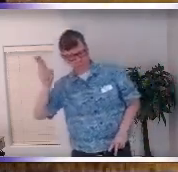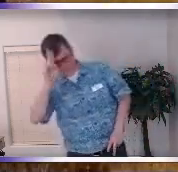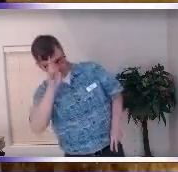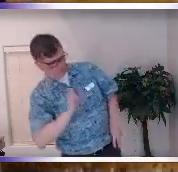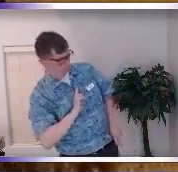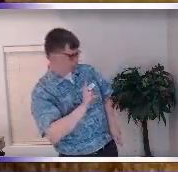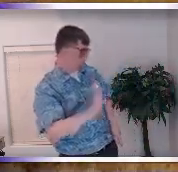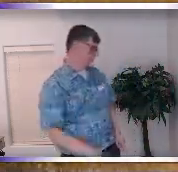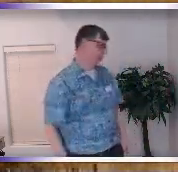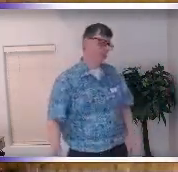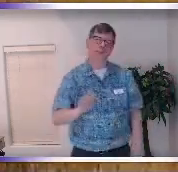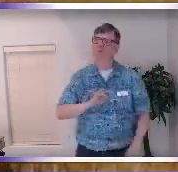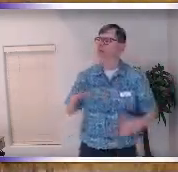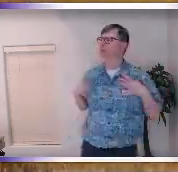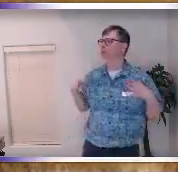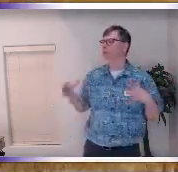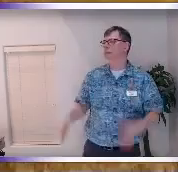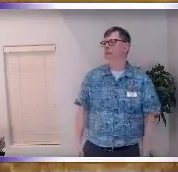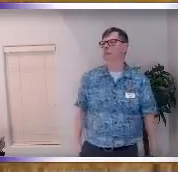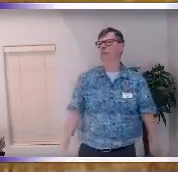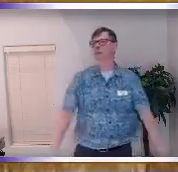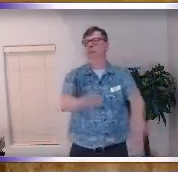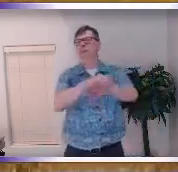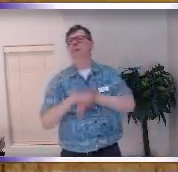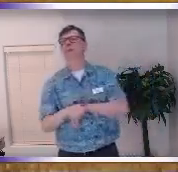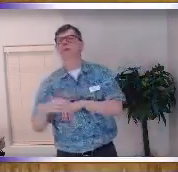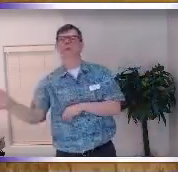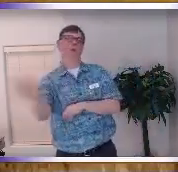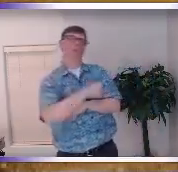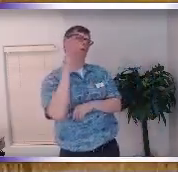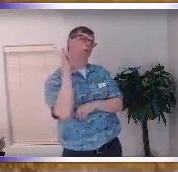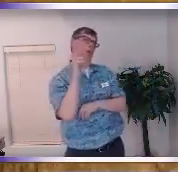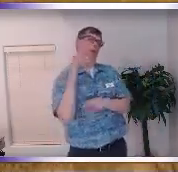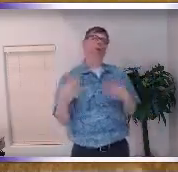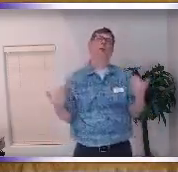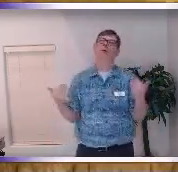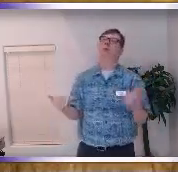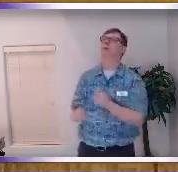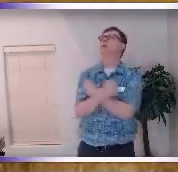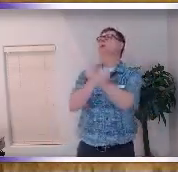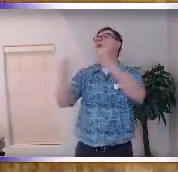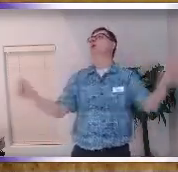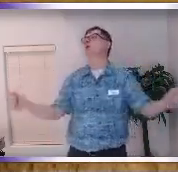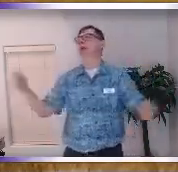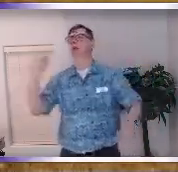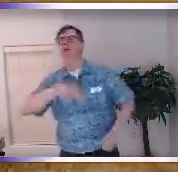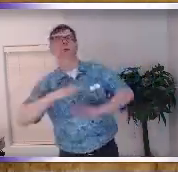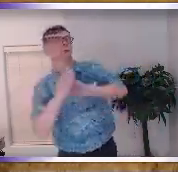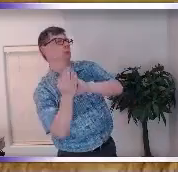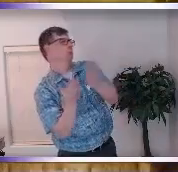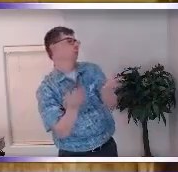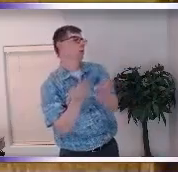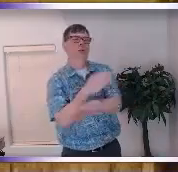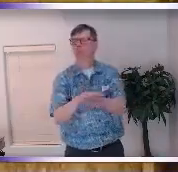I feel because we are taking ownership of who we are and we truly want to be liberated from those stories and we don't want to leave